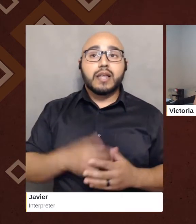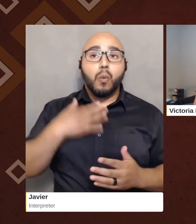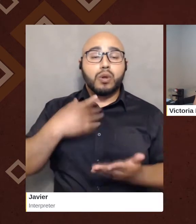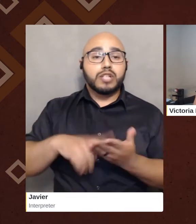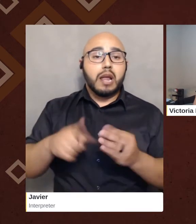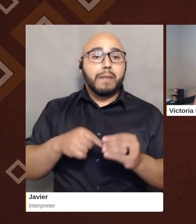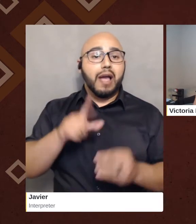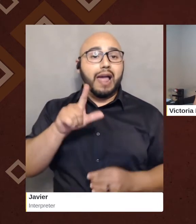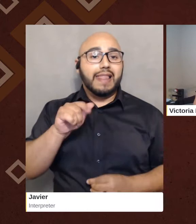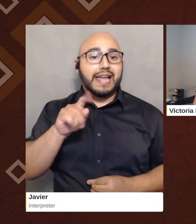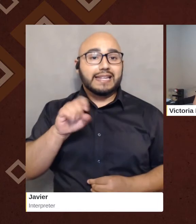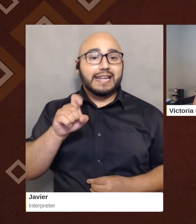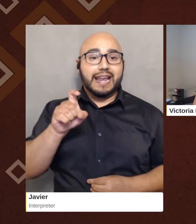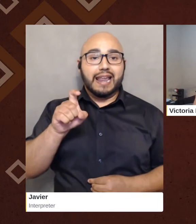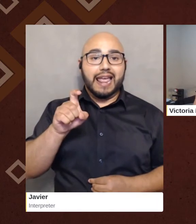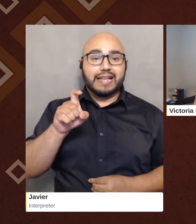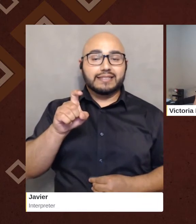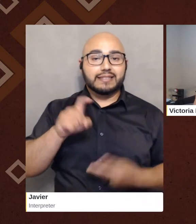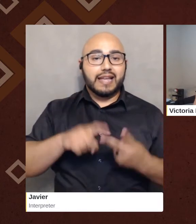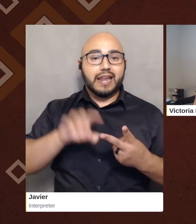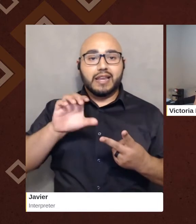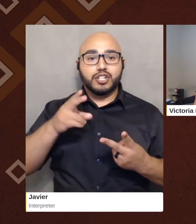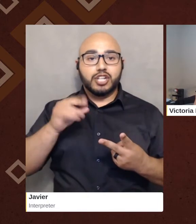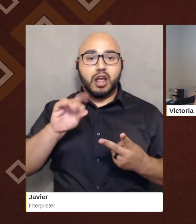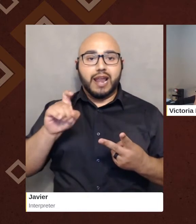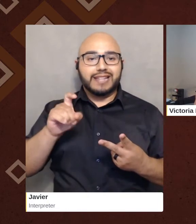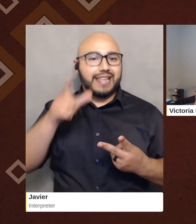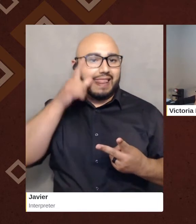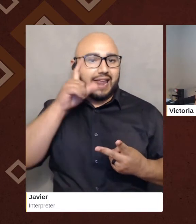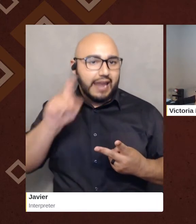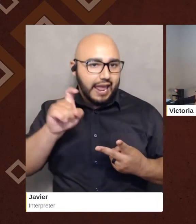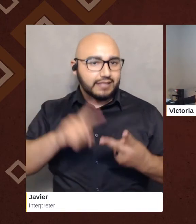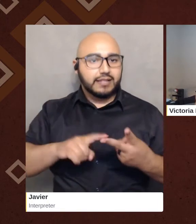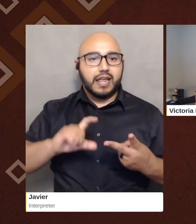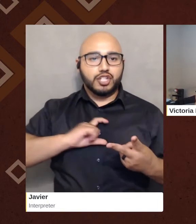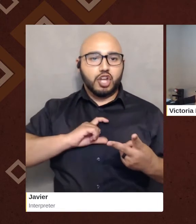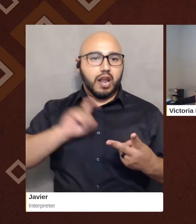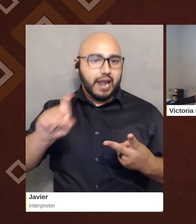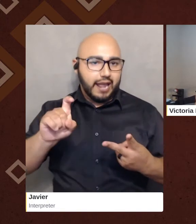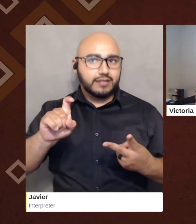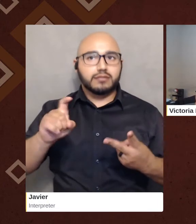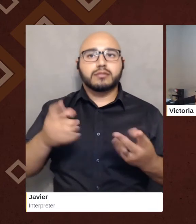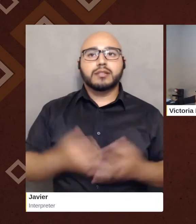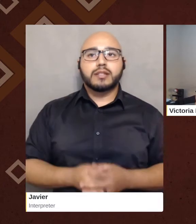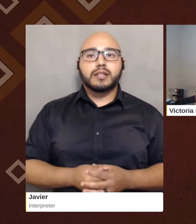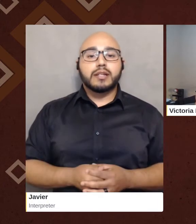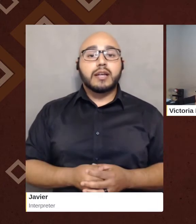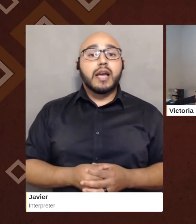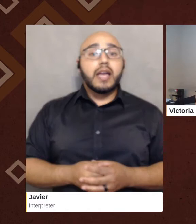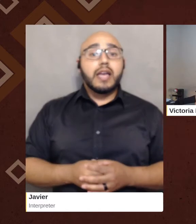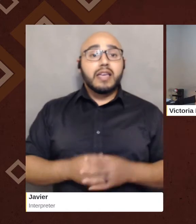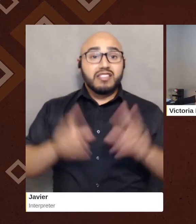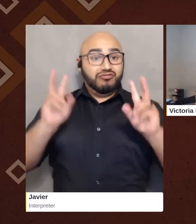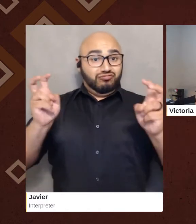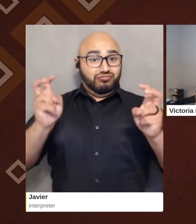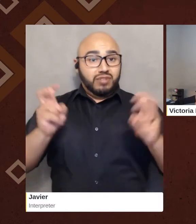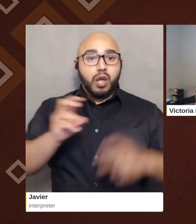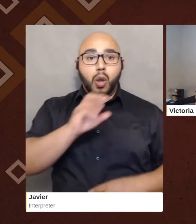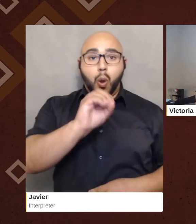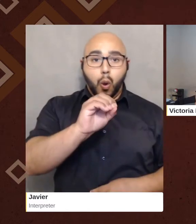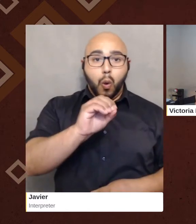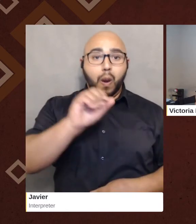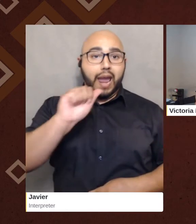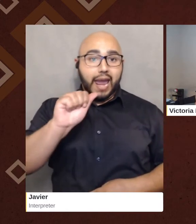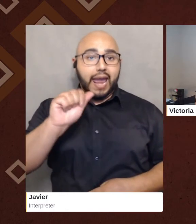and Chicanx identity. The title of the presentation is the O, A, and X